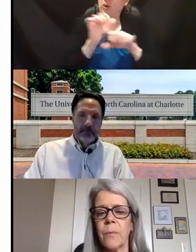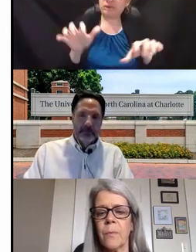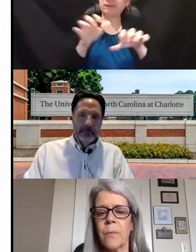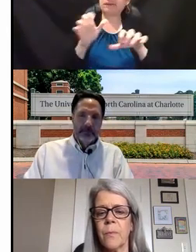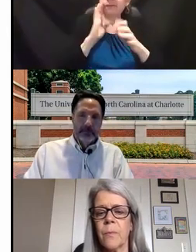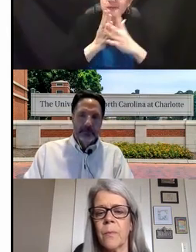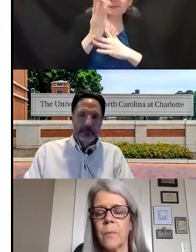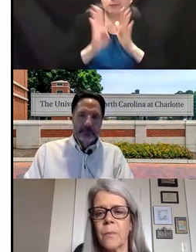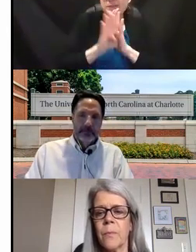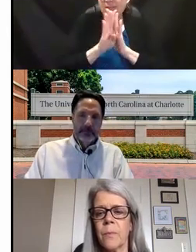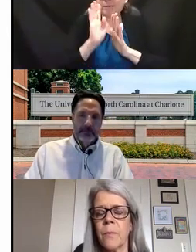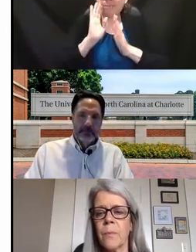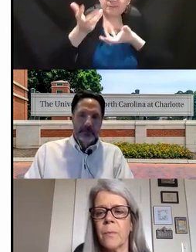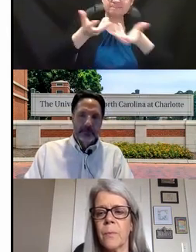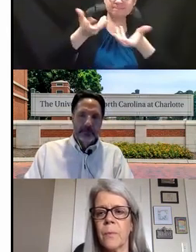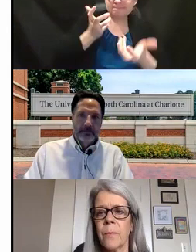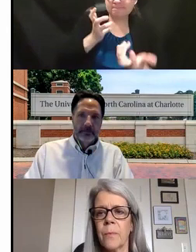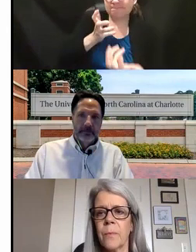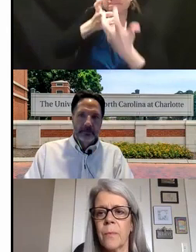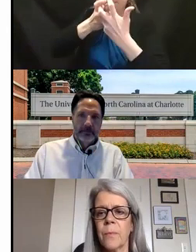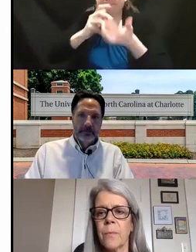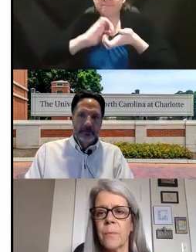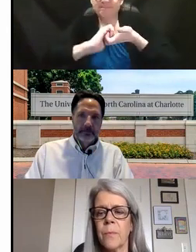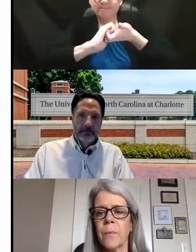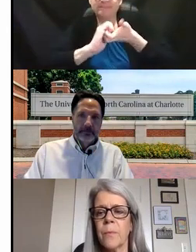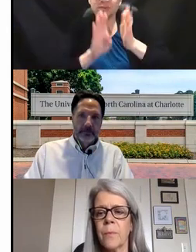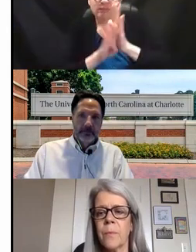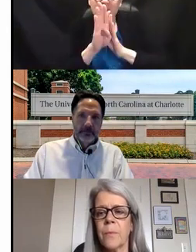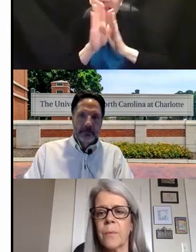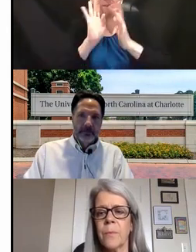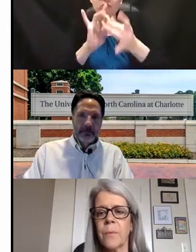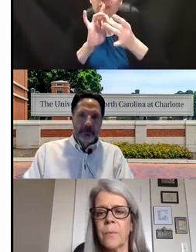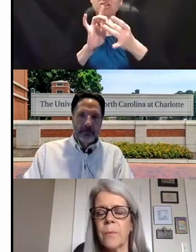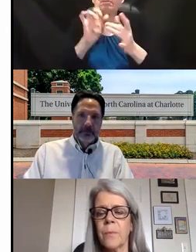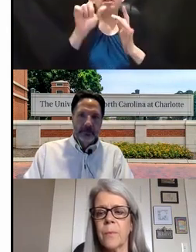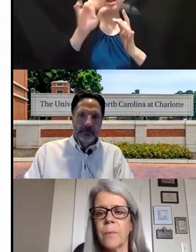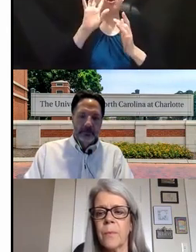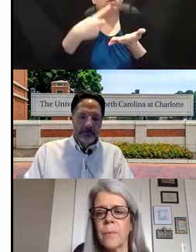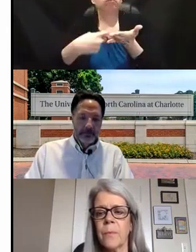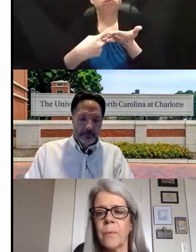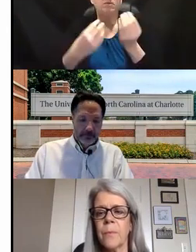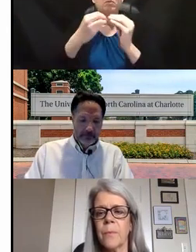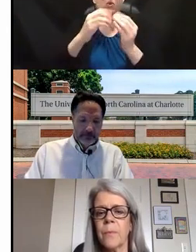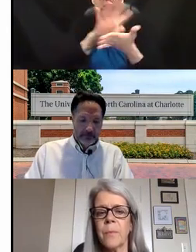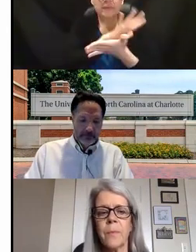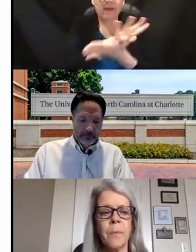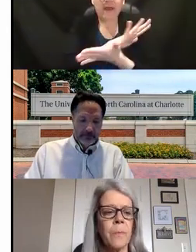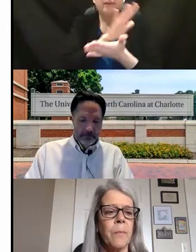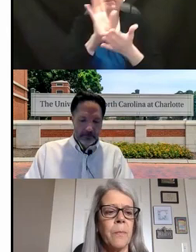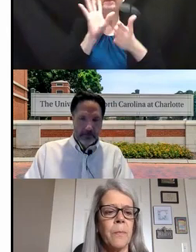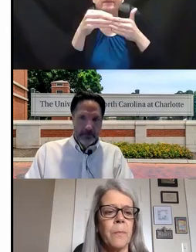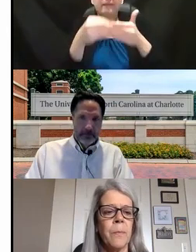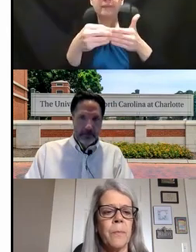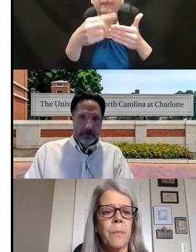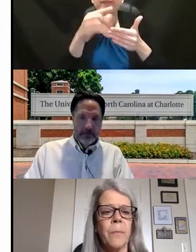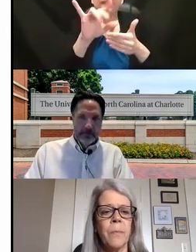developing those relationships and developing some of the things we'll talk about a little bit later on, the documents or guidance. But when you get through that